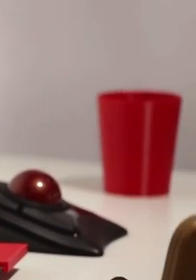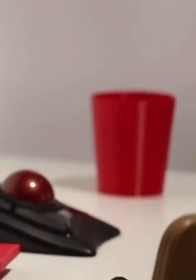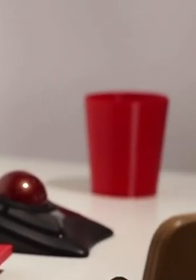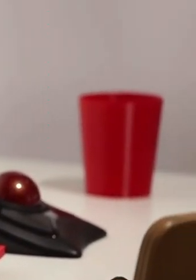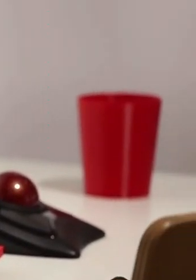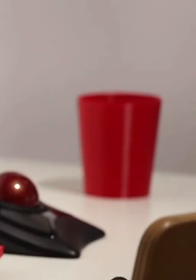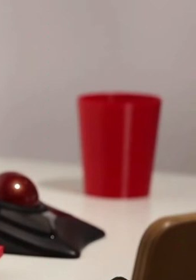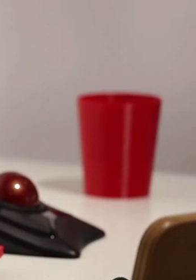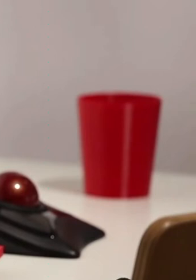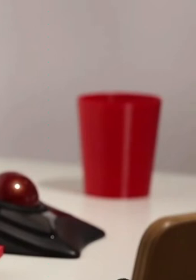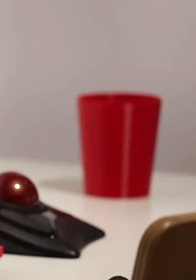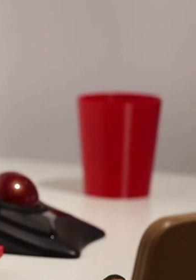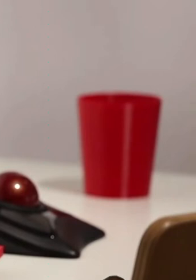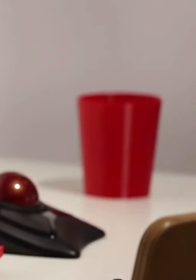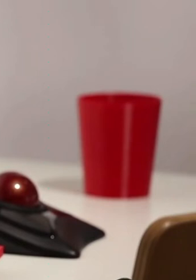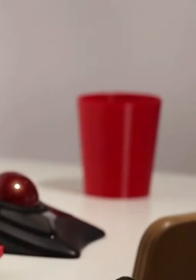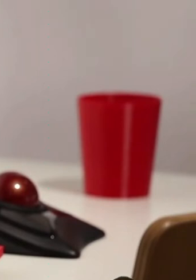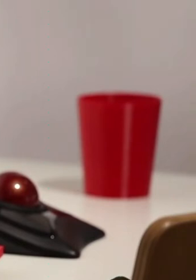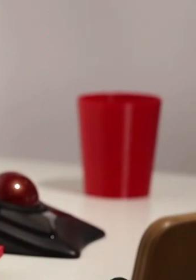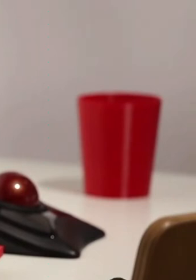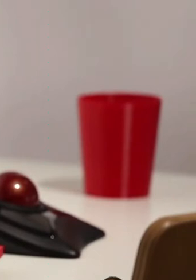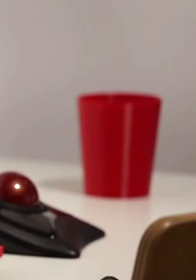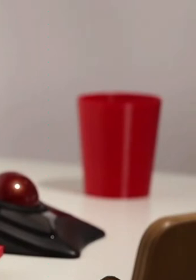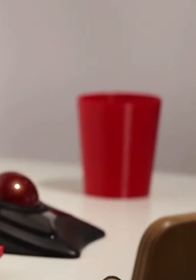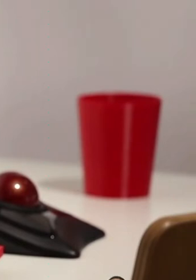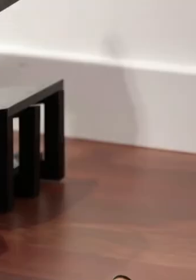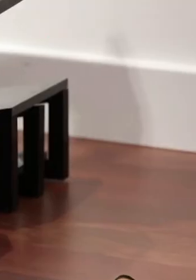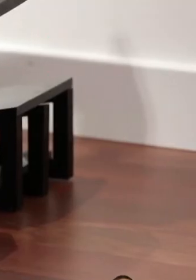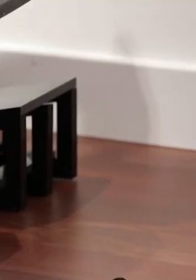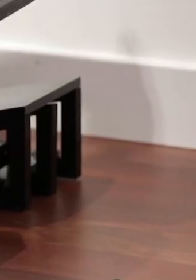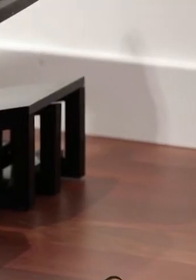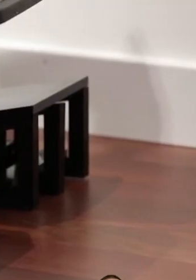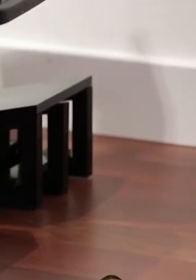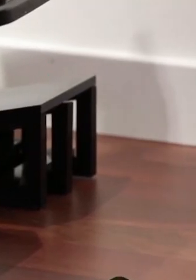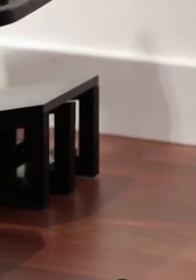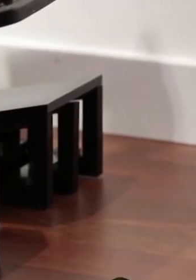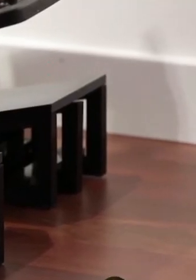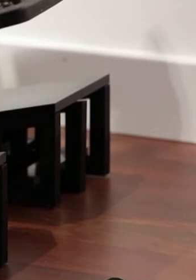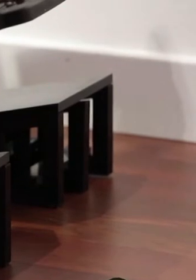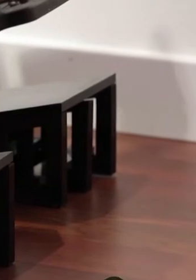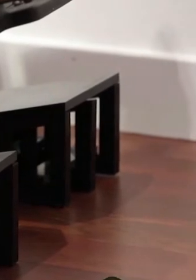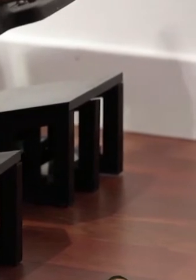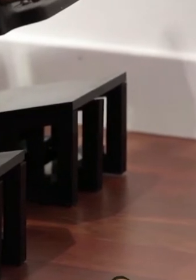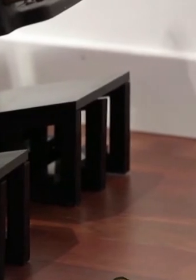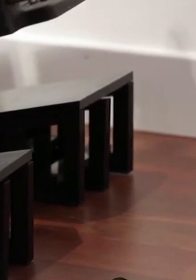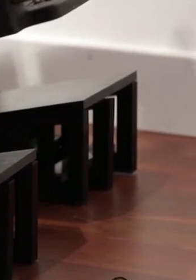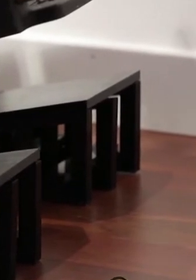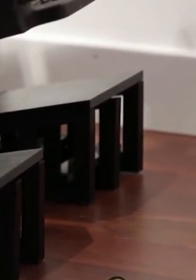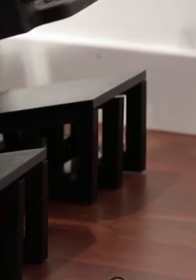And on another day from the archive, there are a lot of people in the showroom